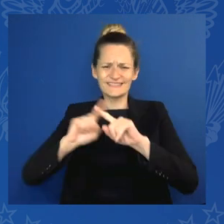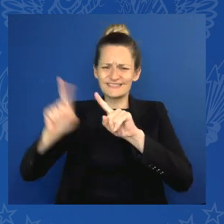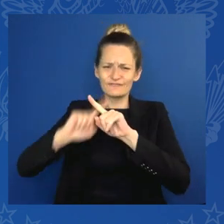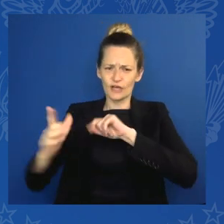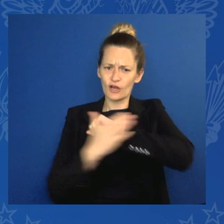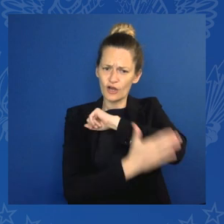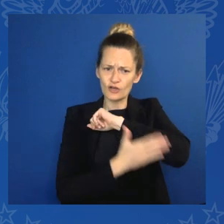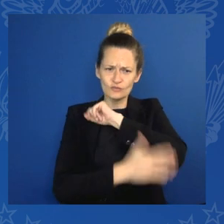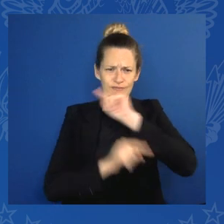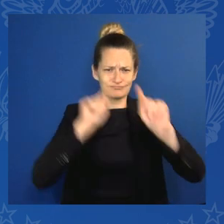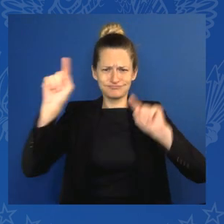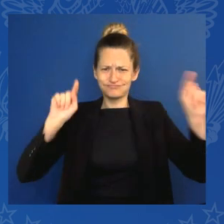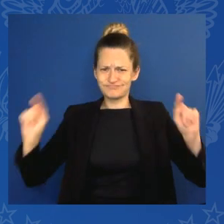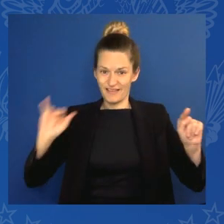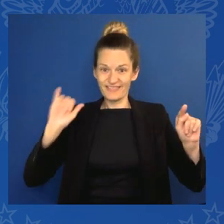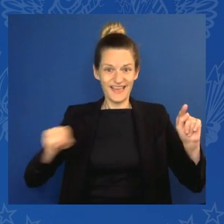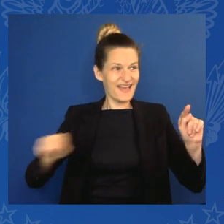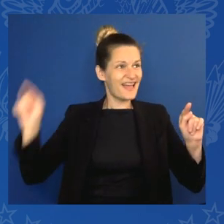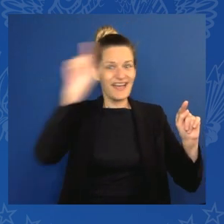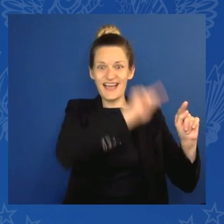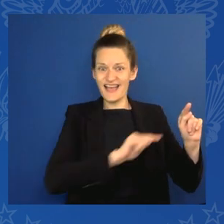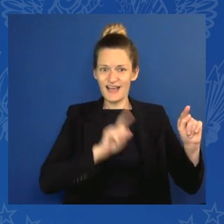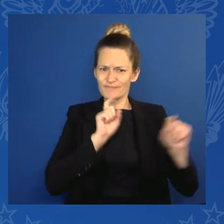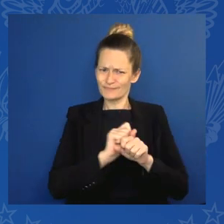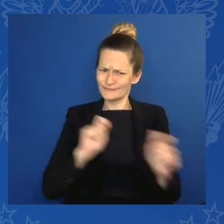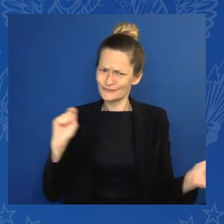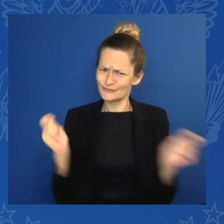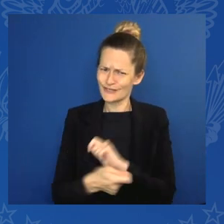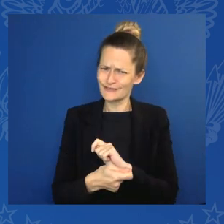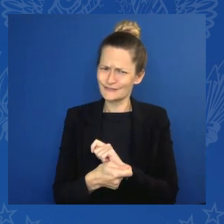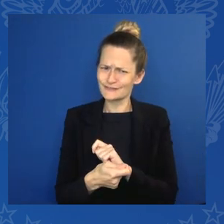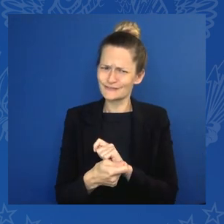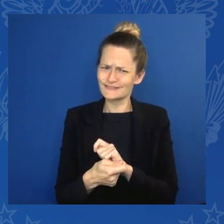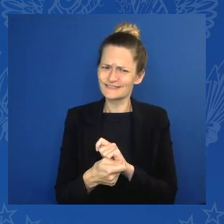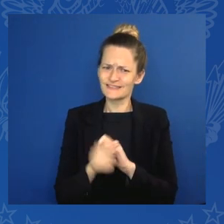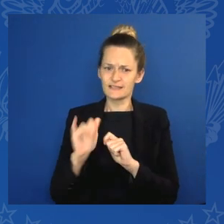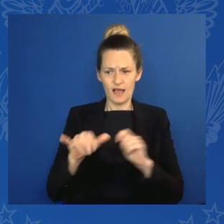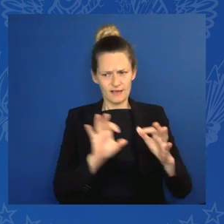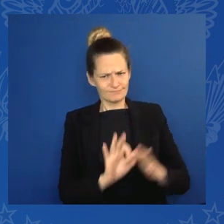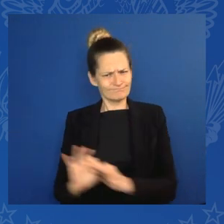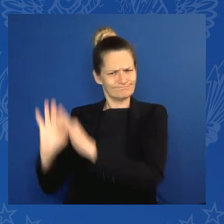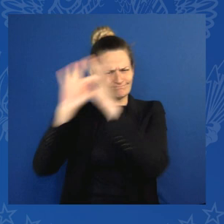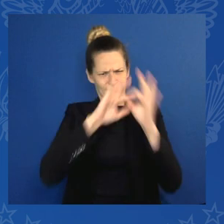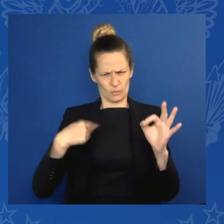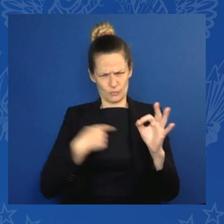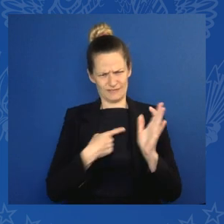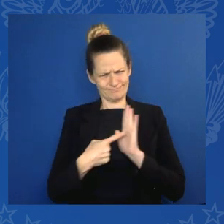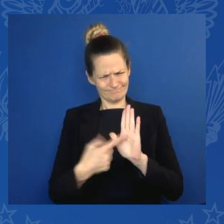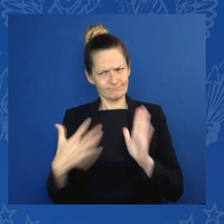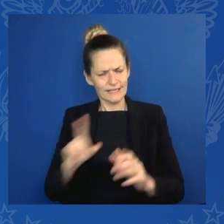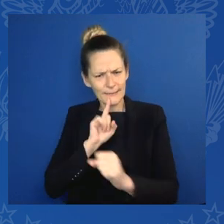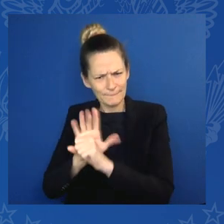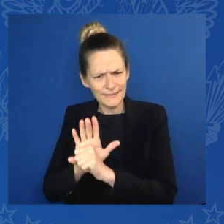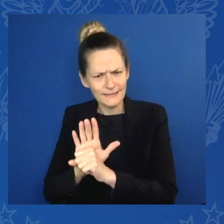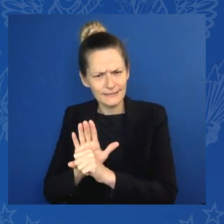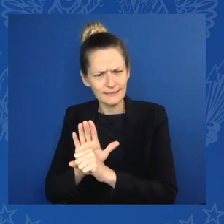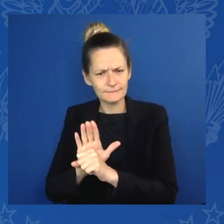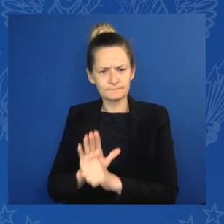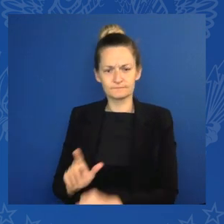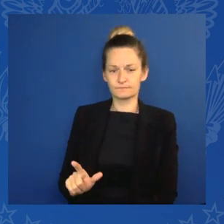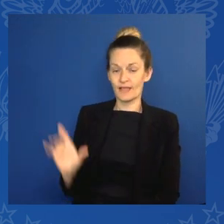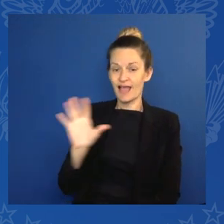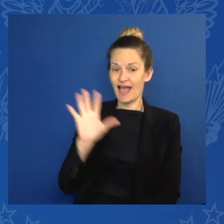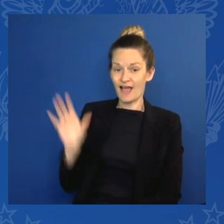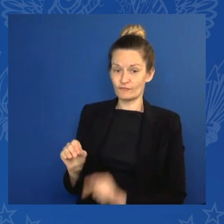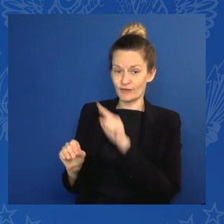have committed to. We are boosting local vaccine production in Africa. Germany has contributed